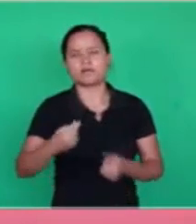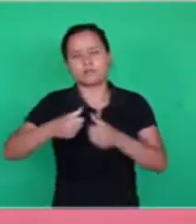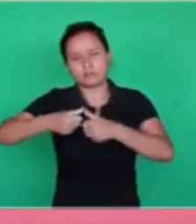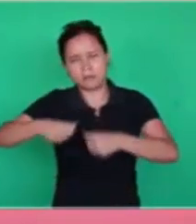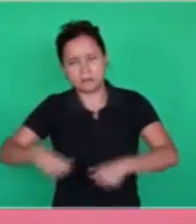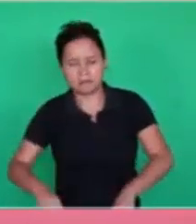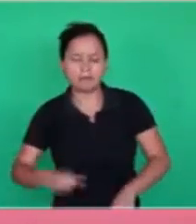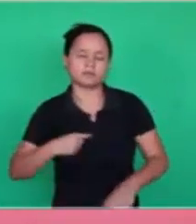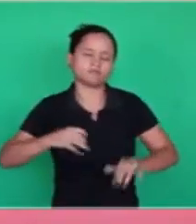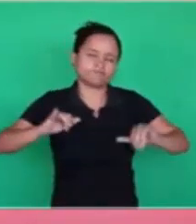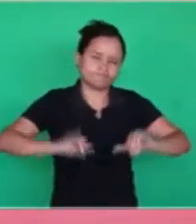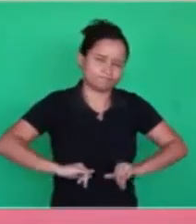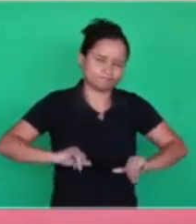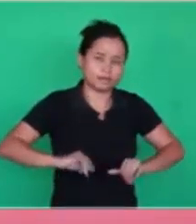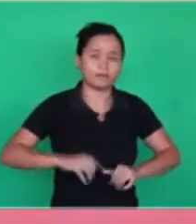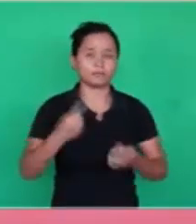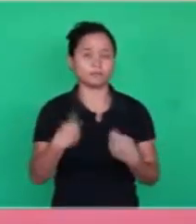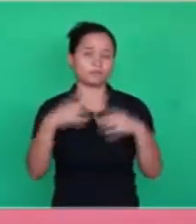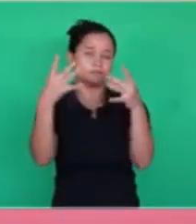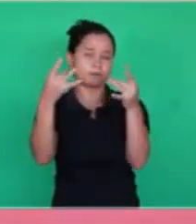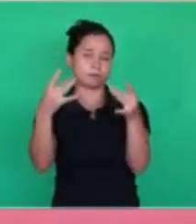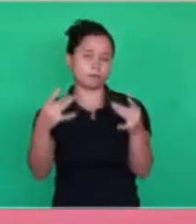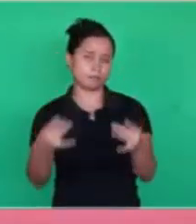have to explain why they remained.